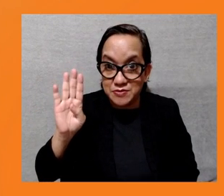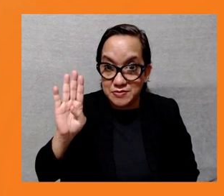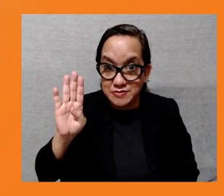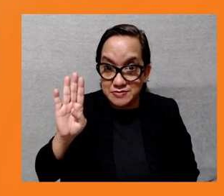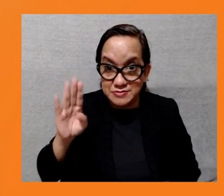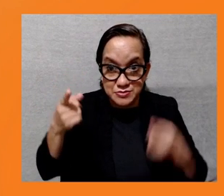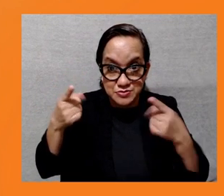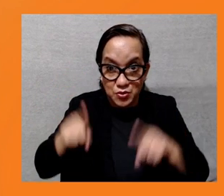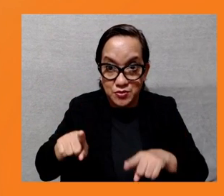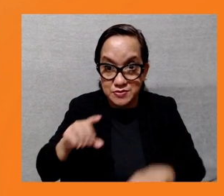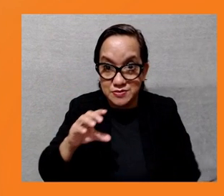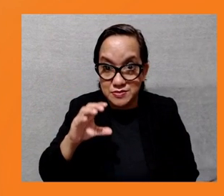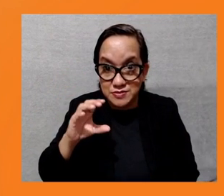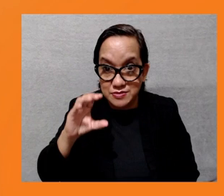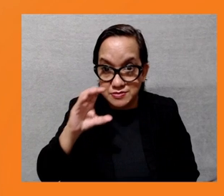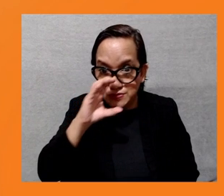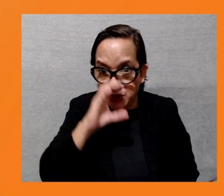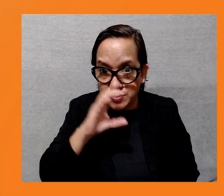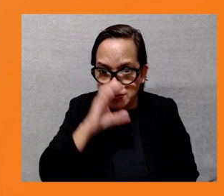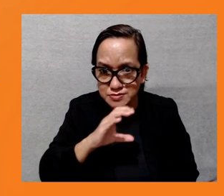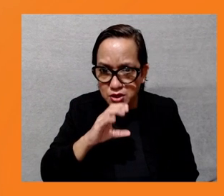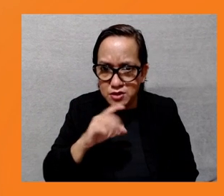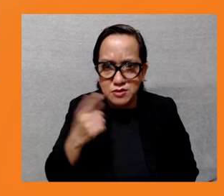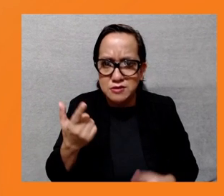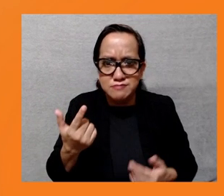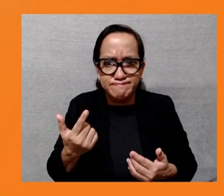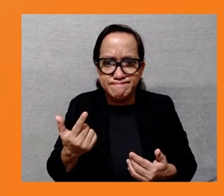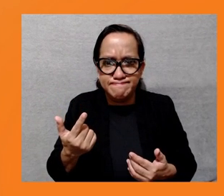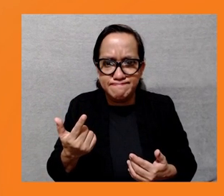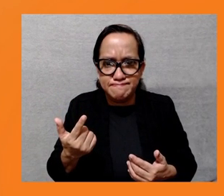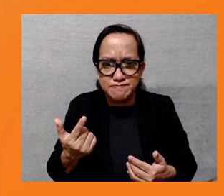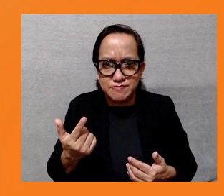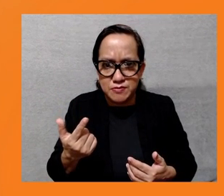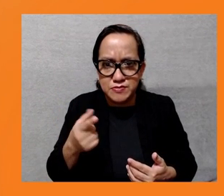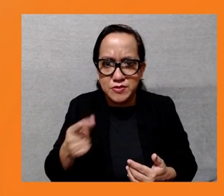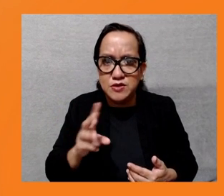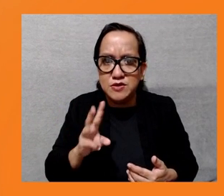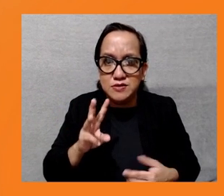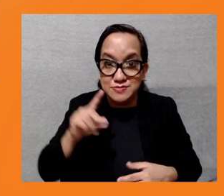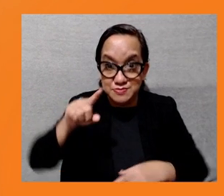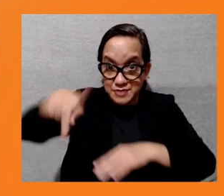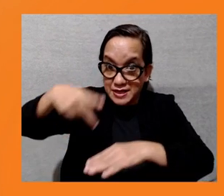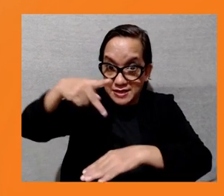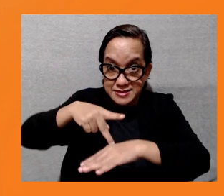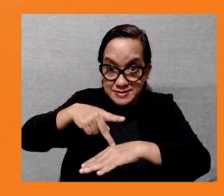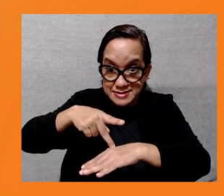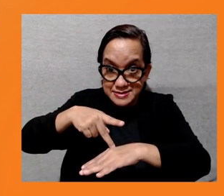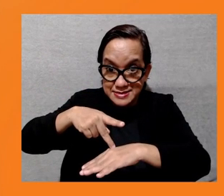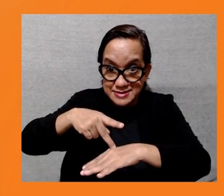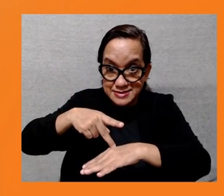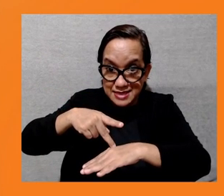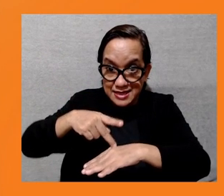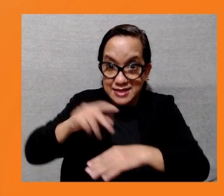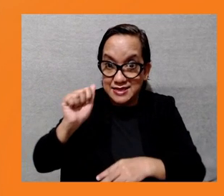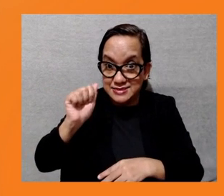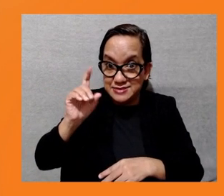standing ban on WTE, according to the Philippines government. But the ADB signed a joint venture agreement on